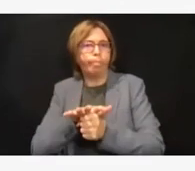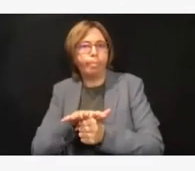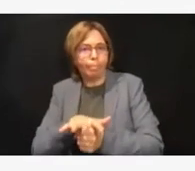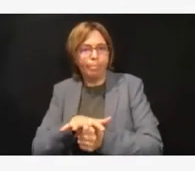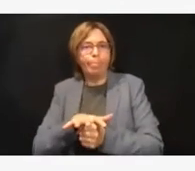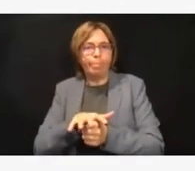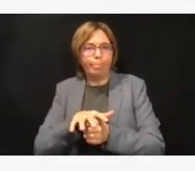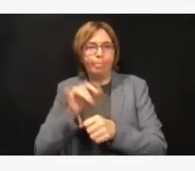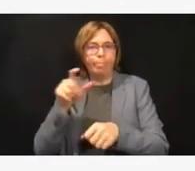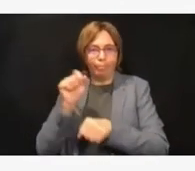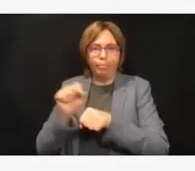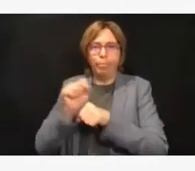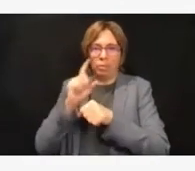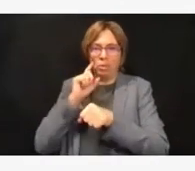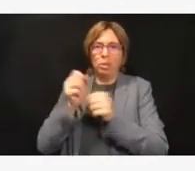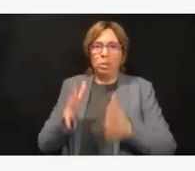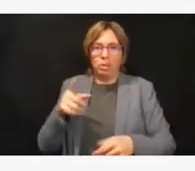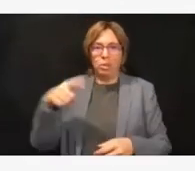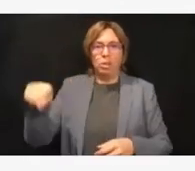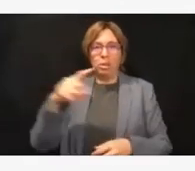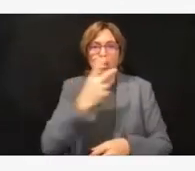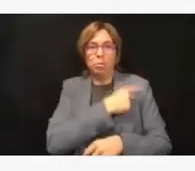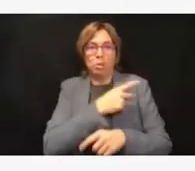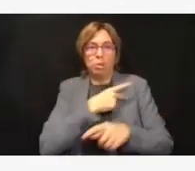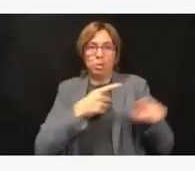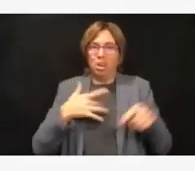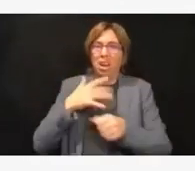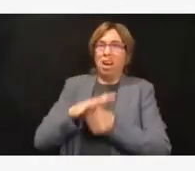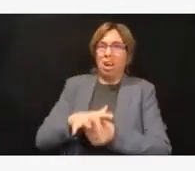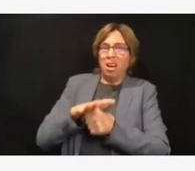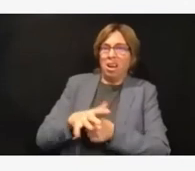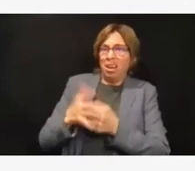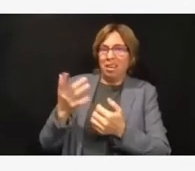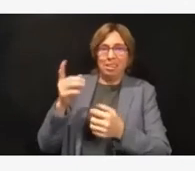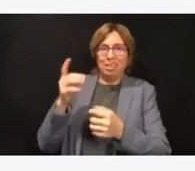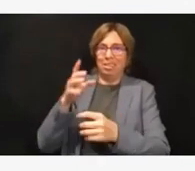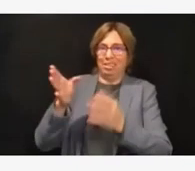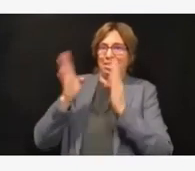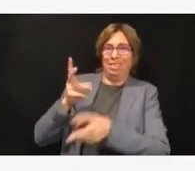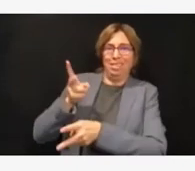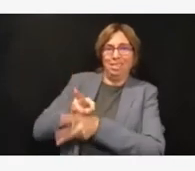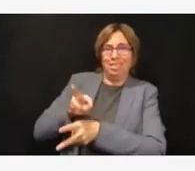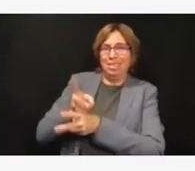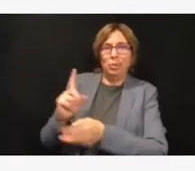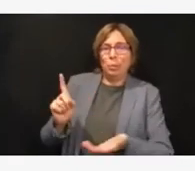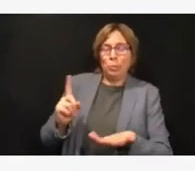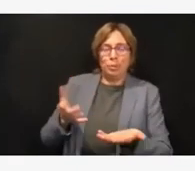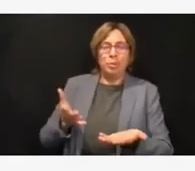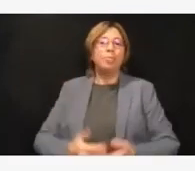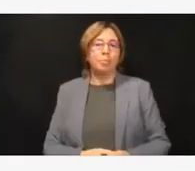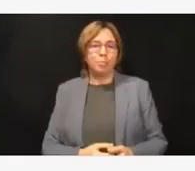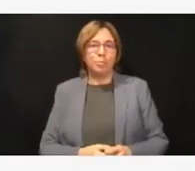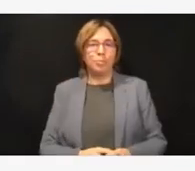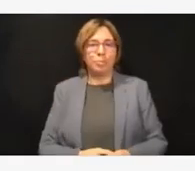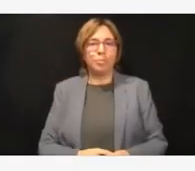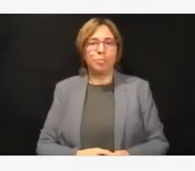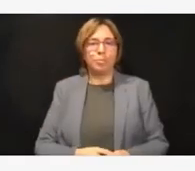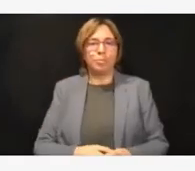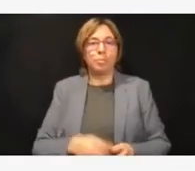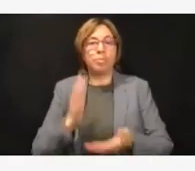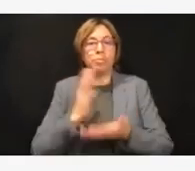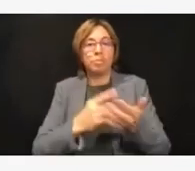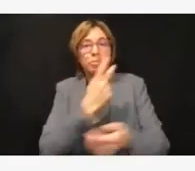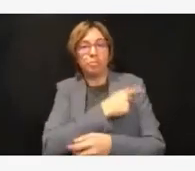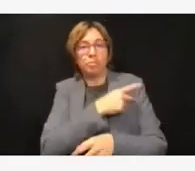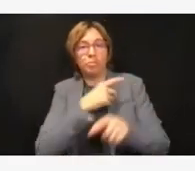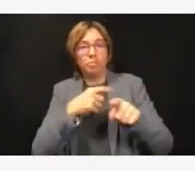patients as well. We also know we have a backlog of patients that maybe have, should have been getting care, but have been maybe frightened or